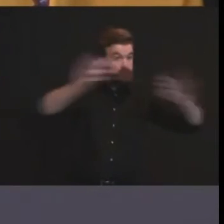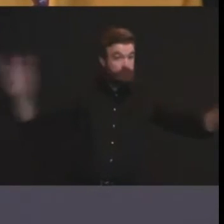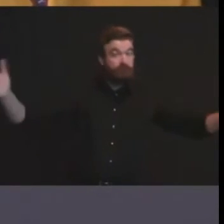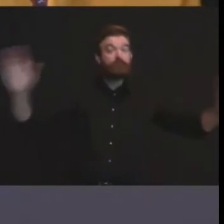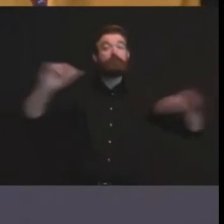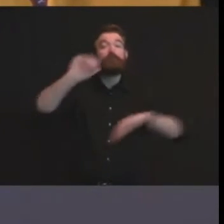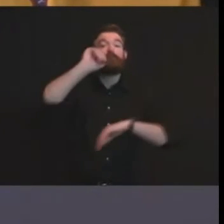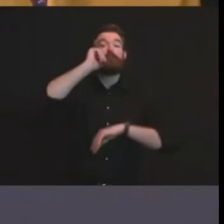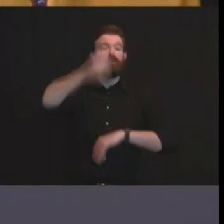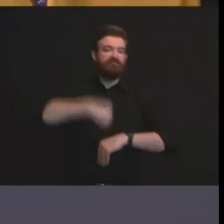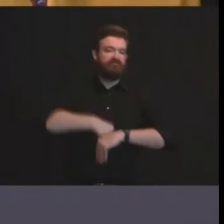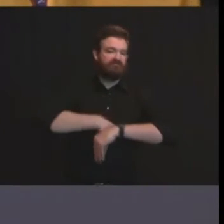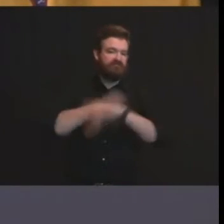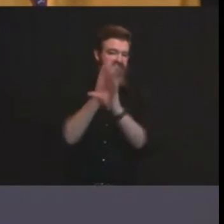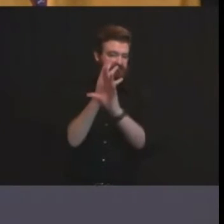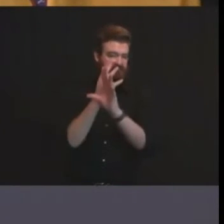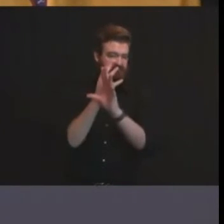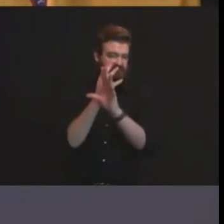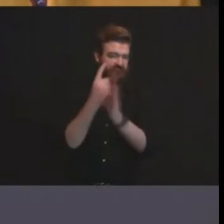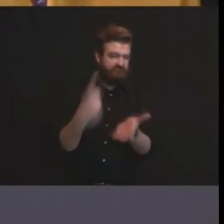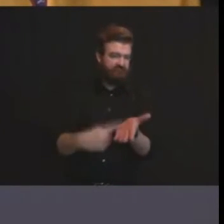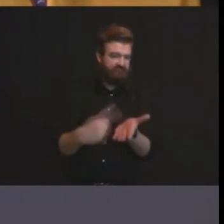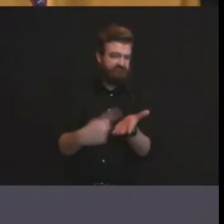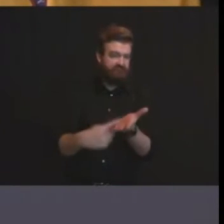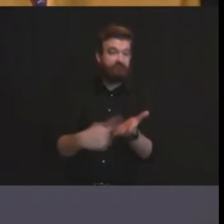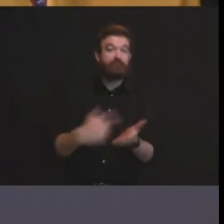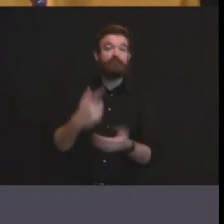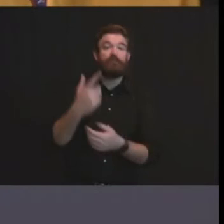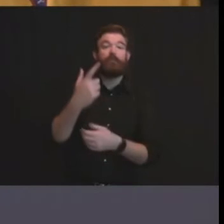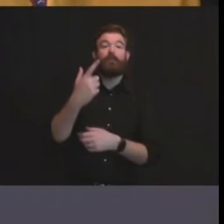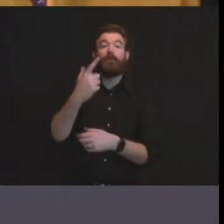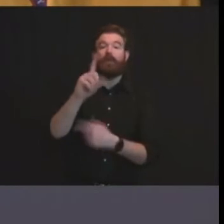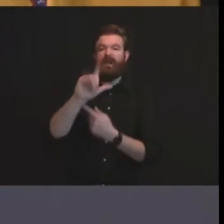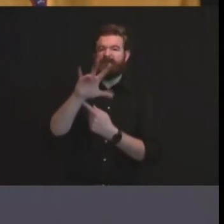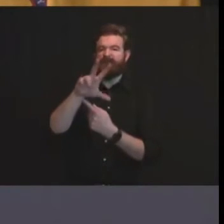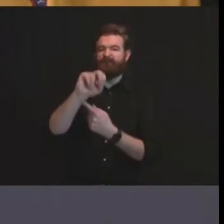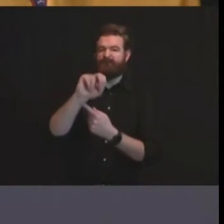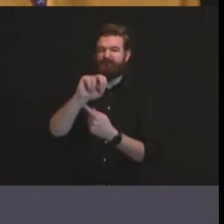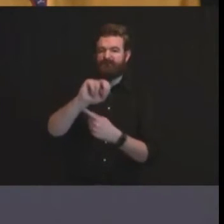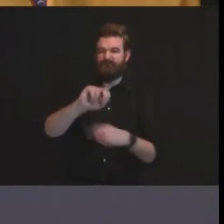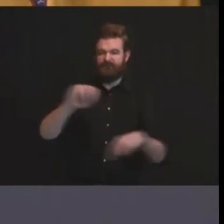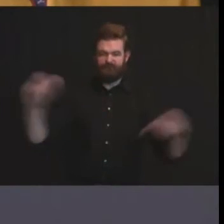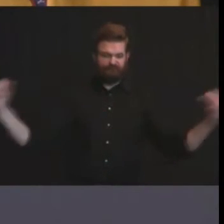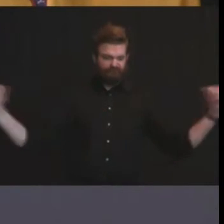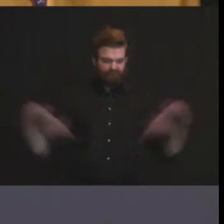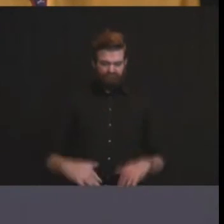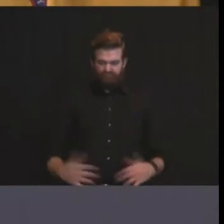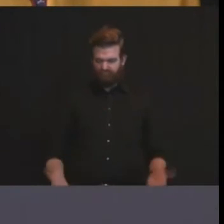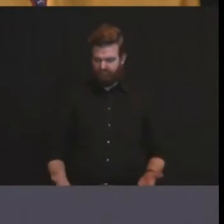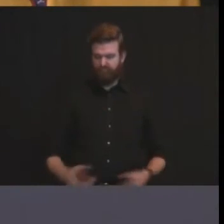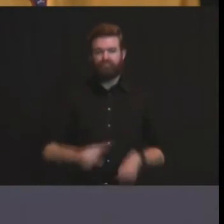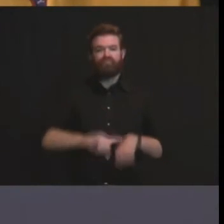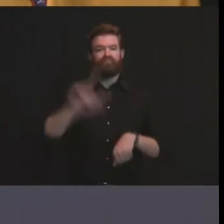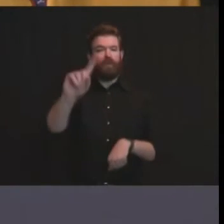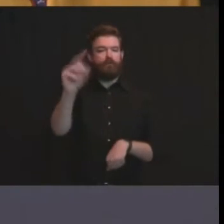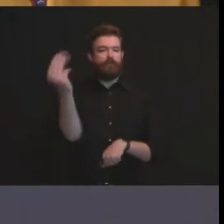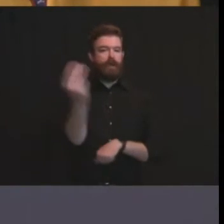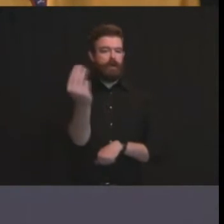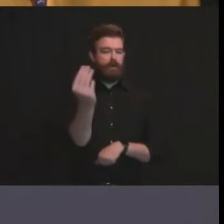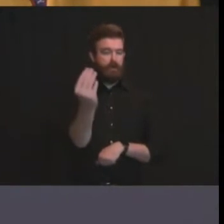we'll be live and in person uh at one o'clock on monday and again we will sign um